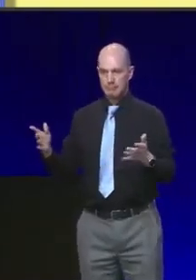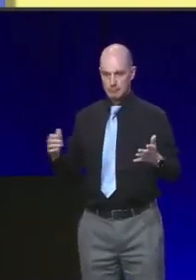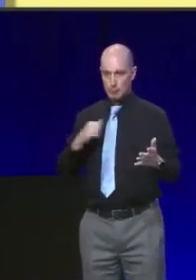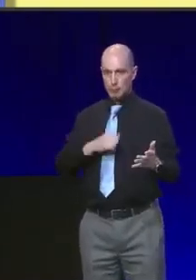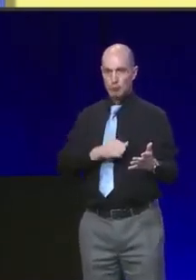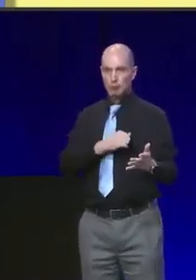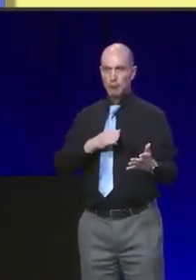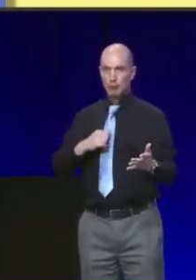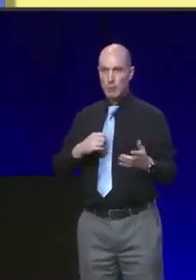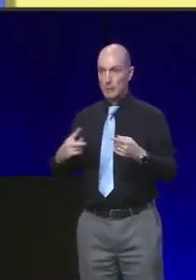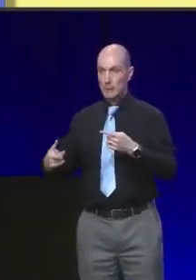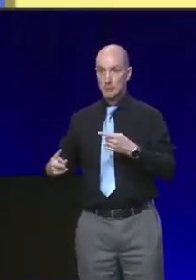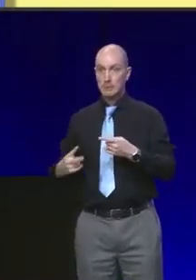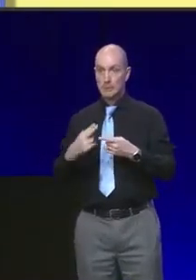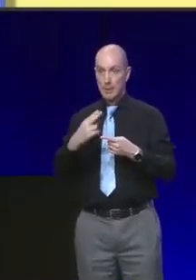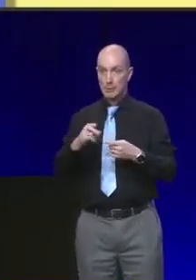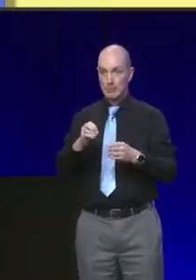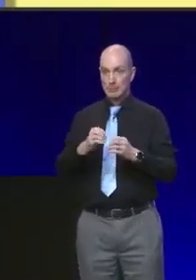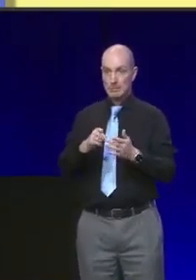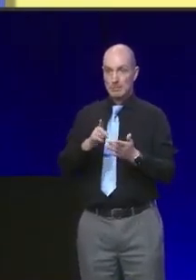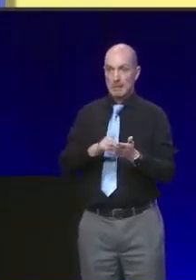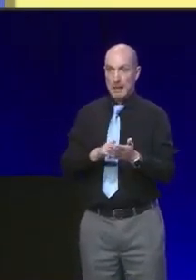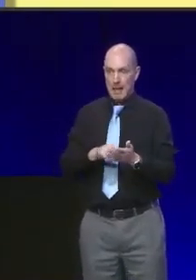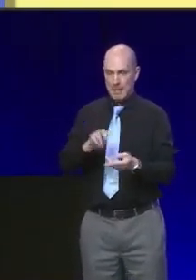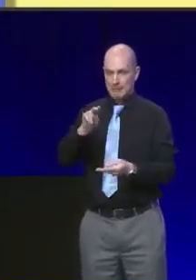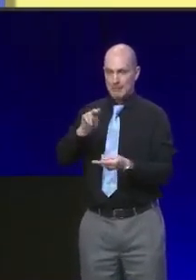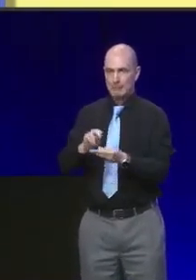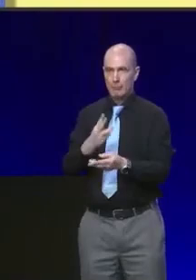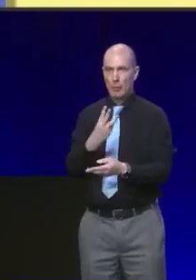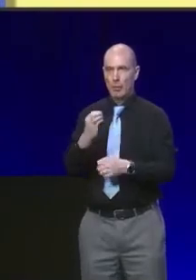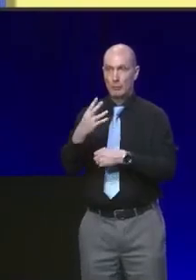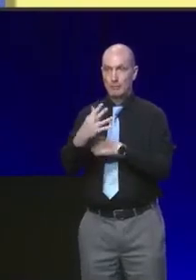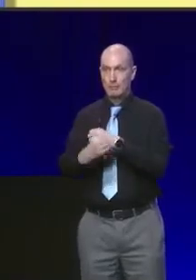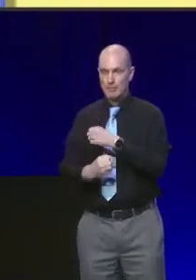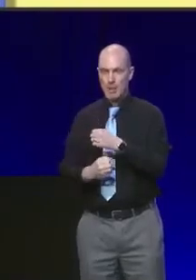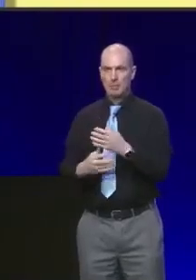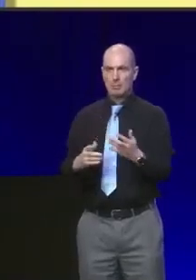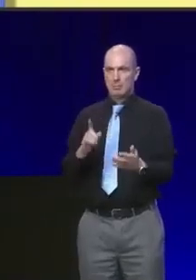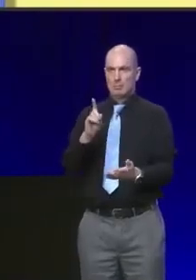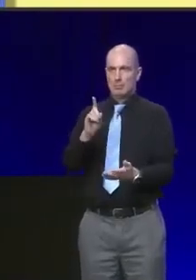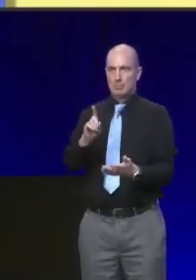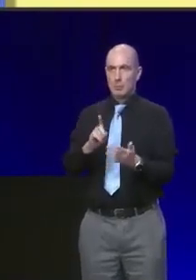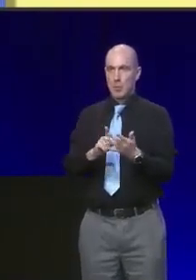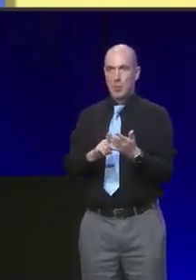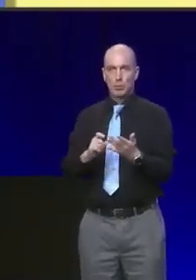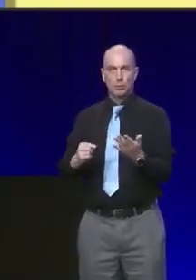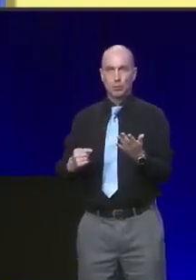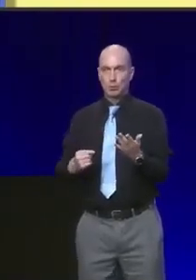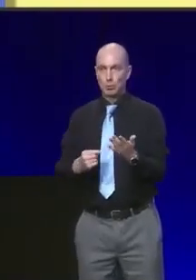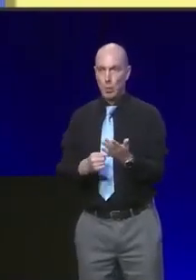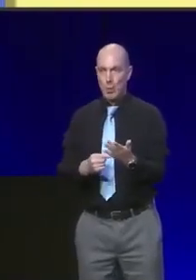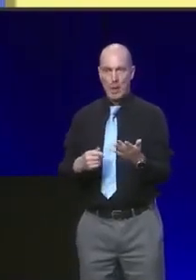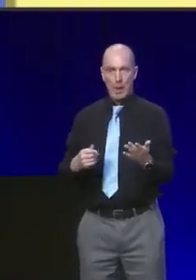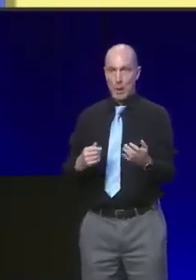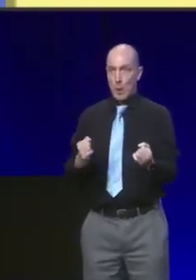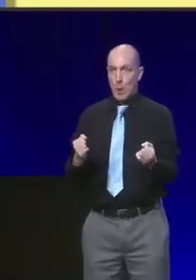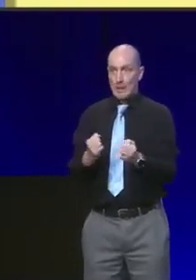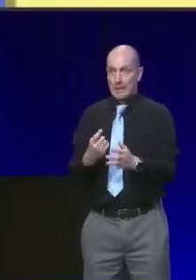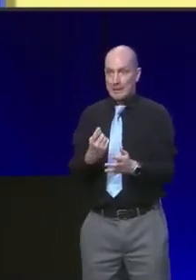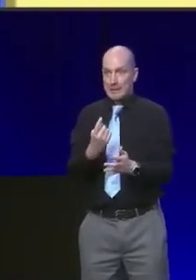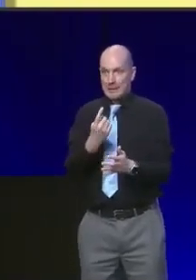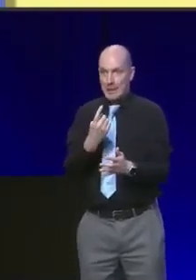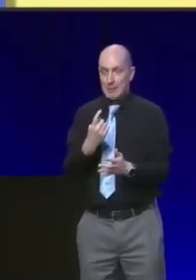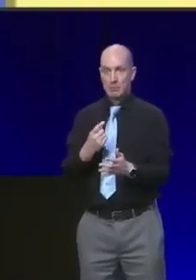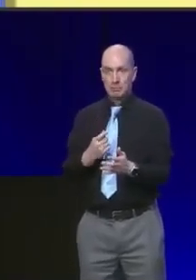£300. But in October, at the start of winter, energy bills will